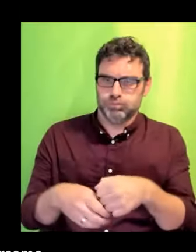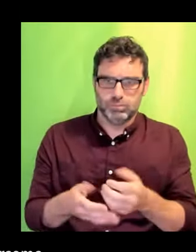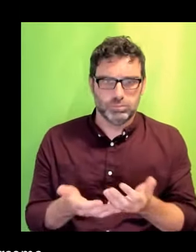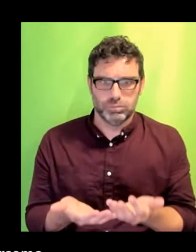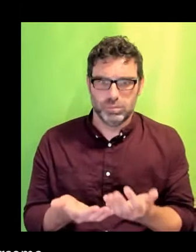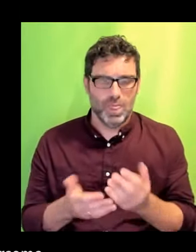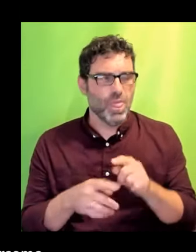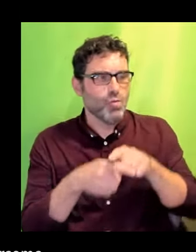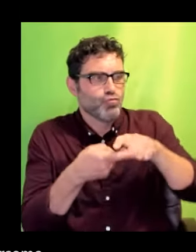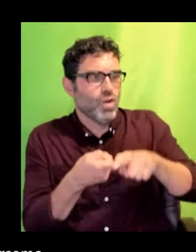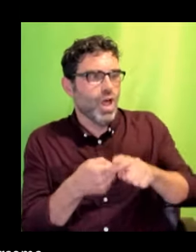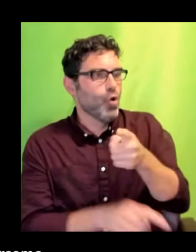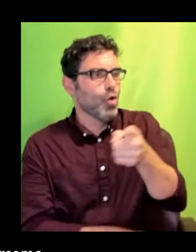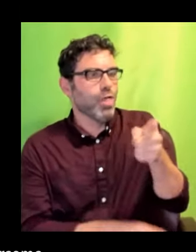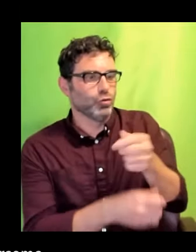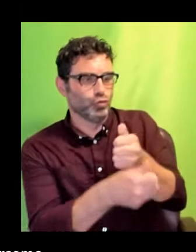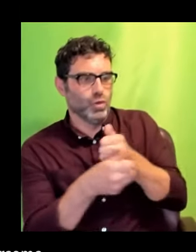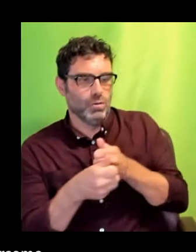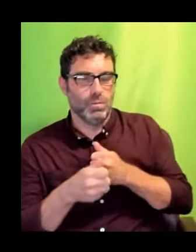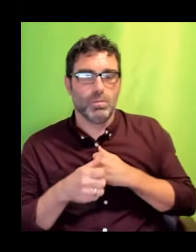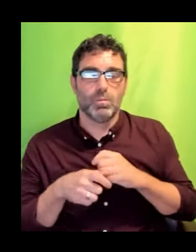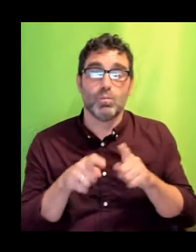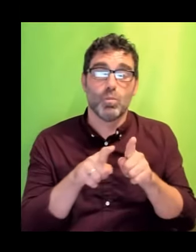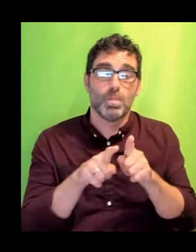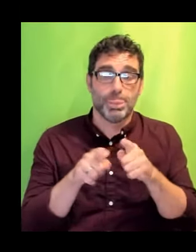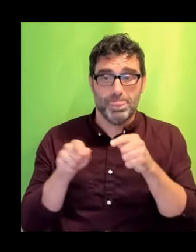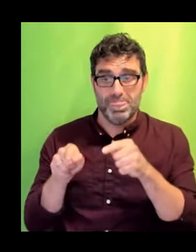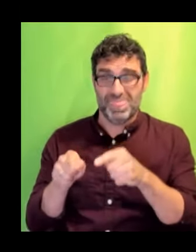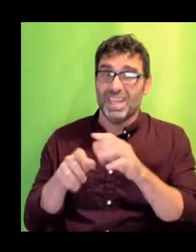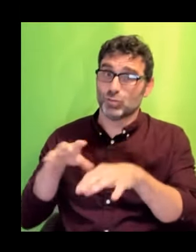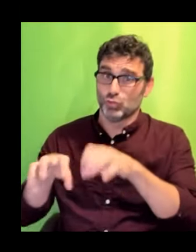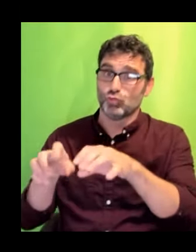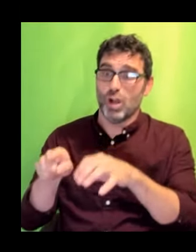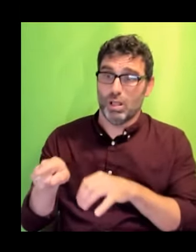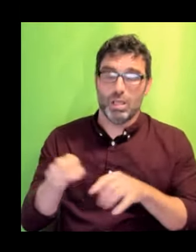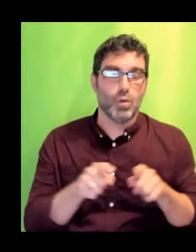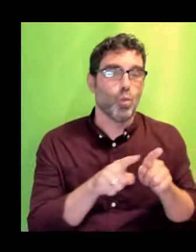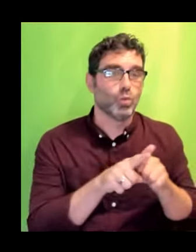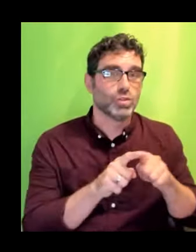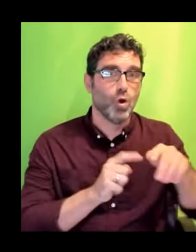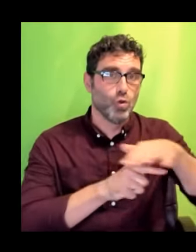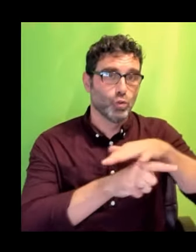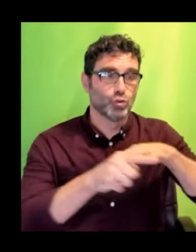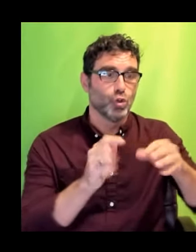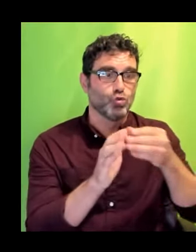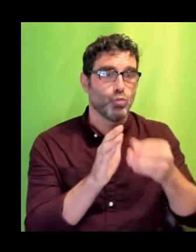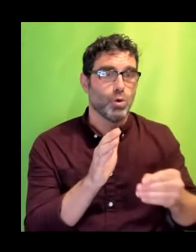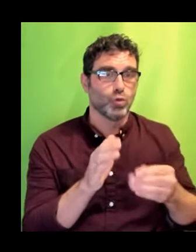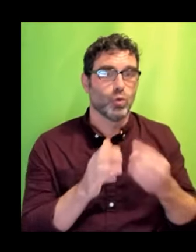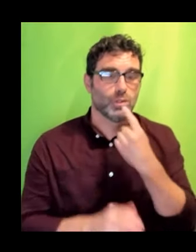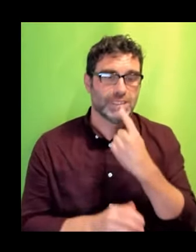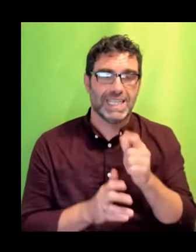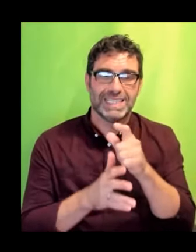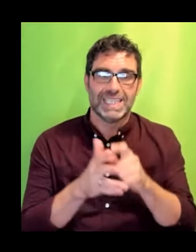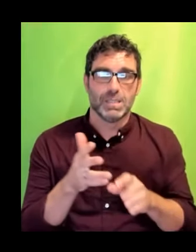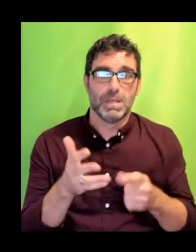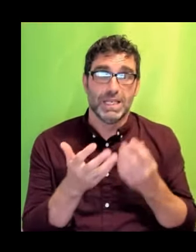The other is the social model which says that disability only exists when society makes it so.